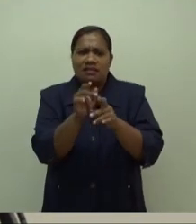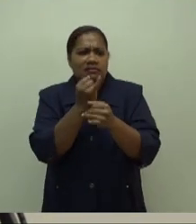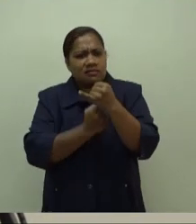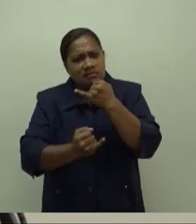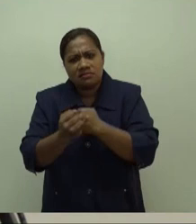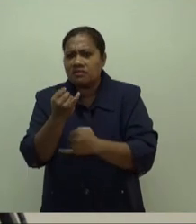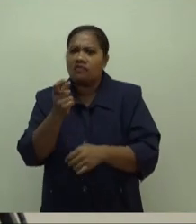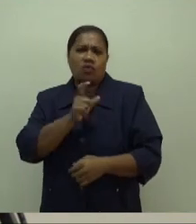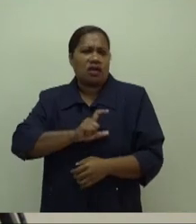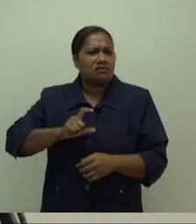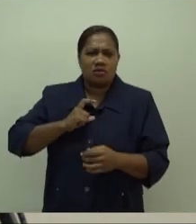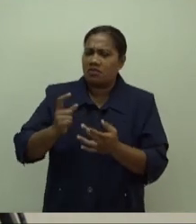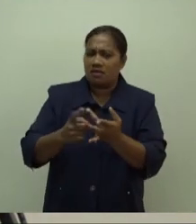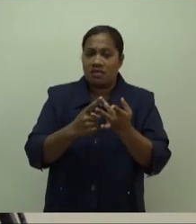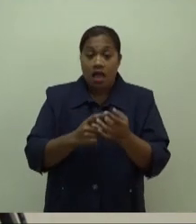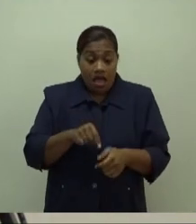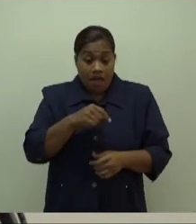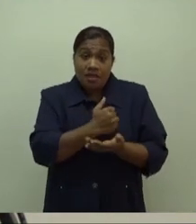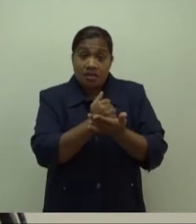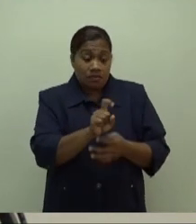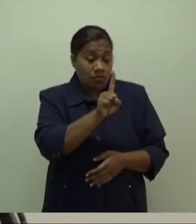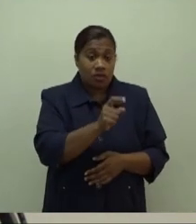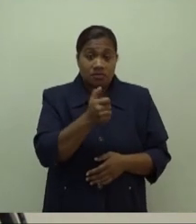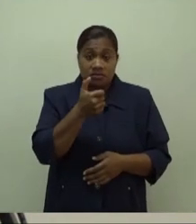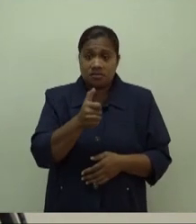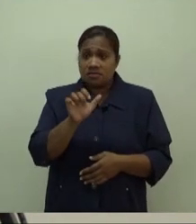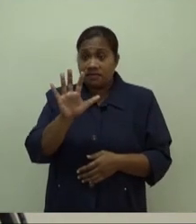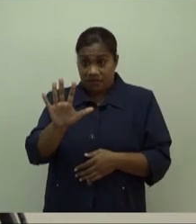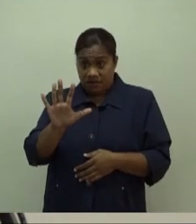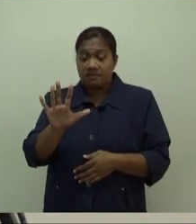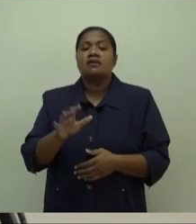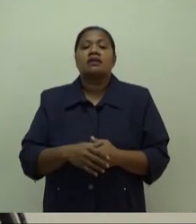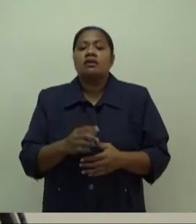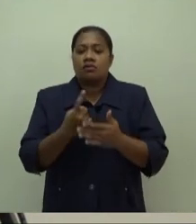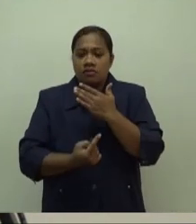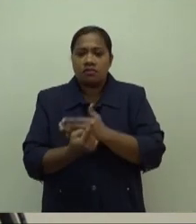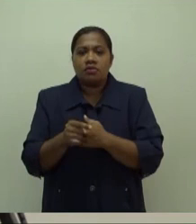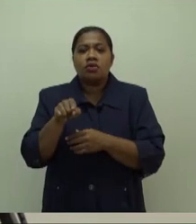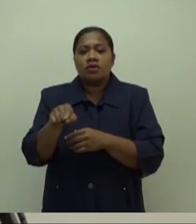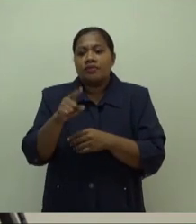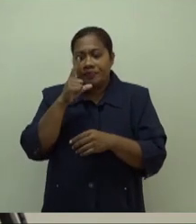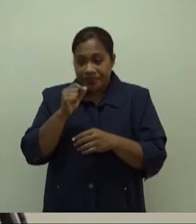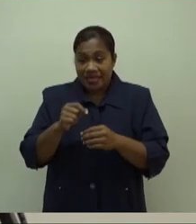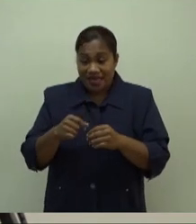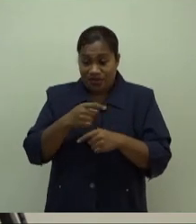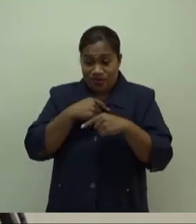This 165 line is currently being reviewed also to engage in service provision to supplement all our face-to-face clinics.